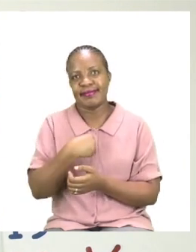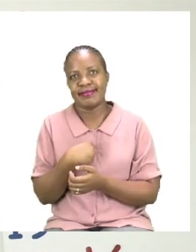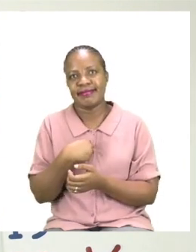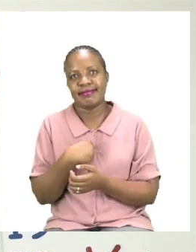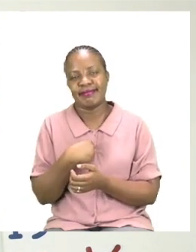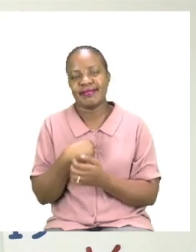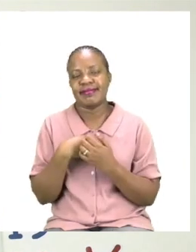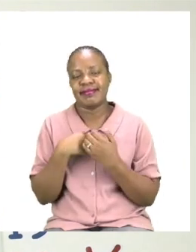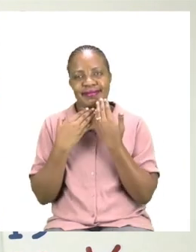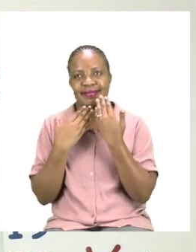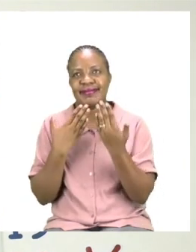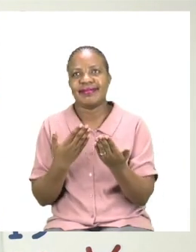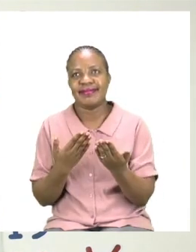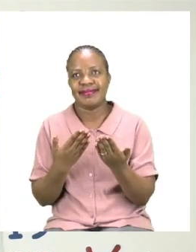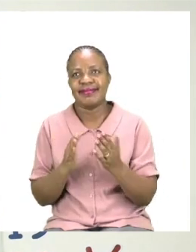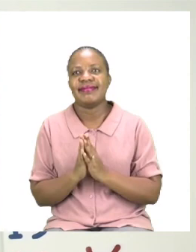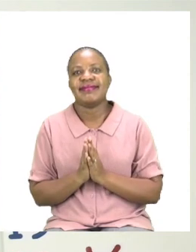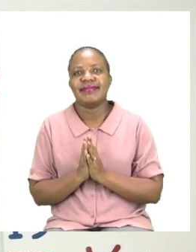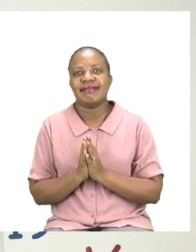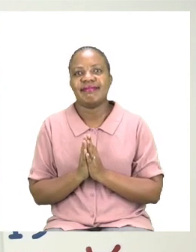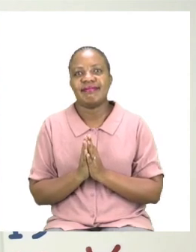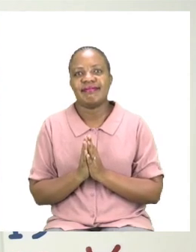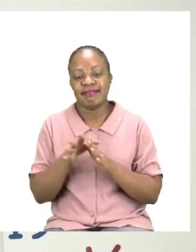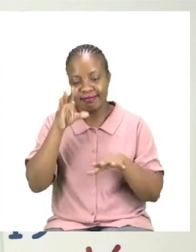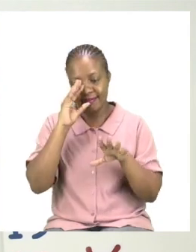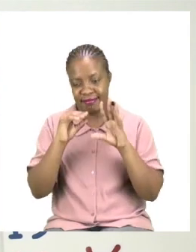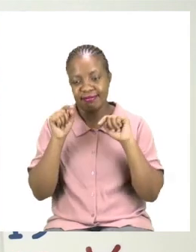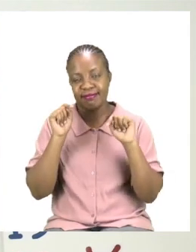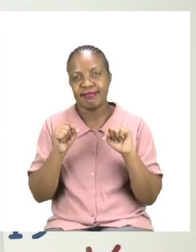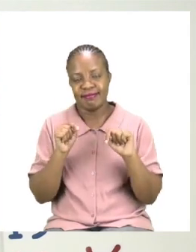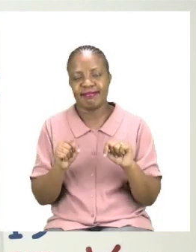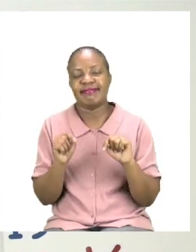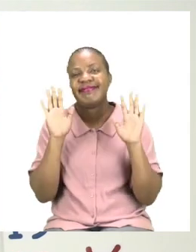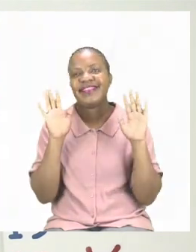we would like to say thank you for joining us today and goodbye.